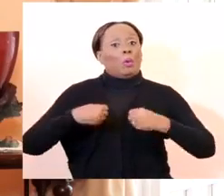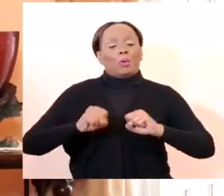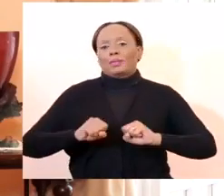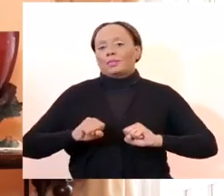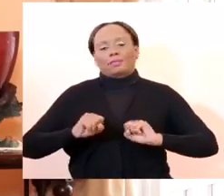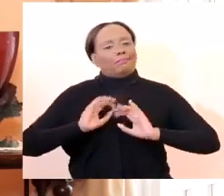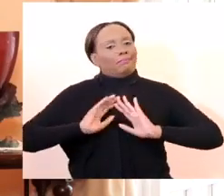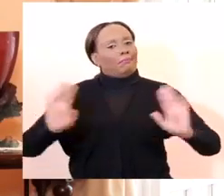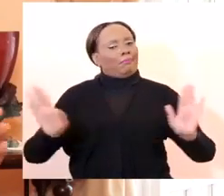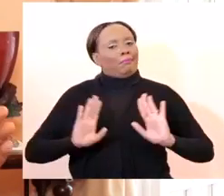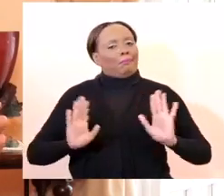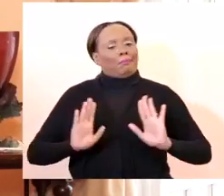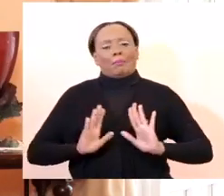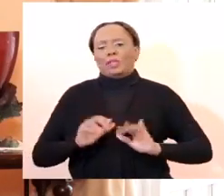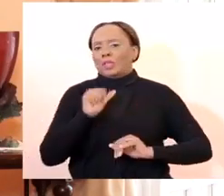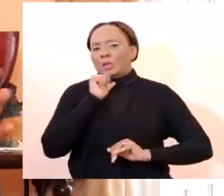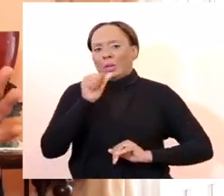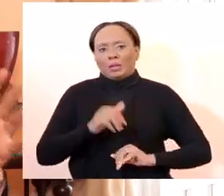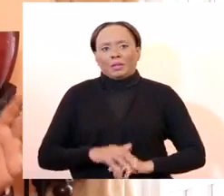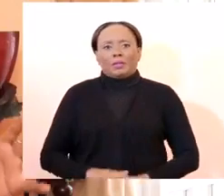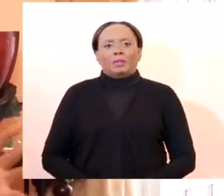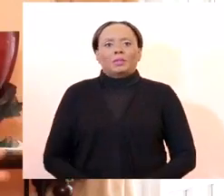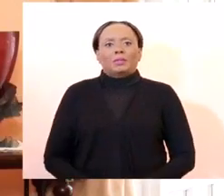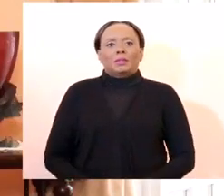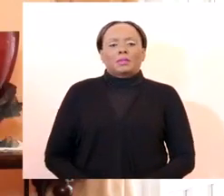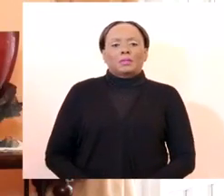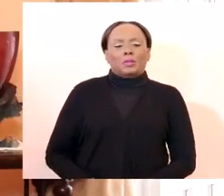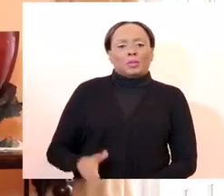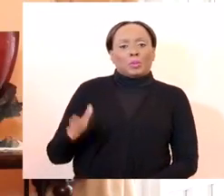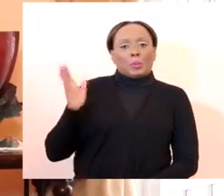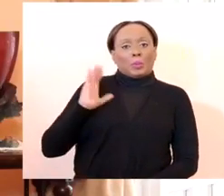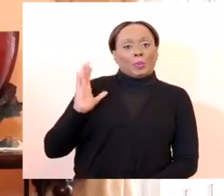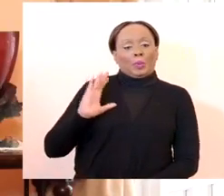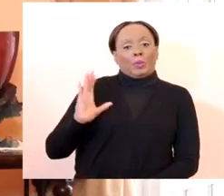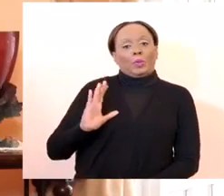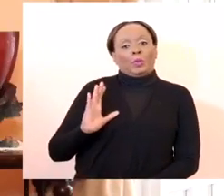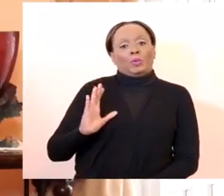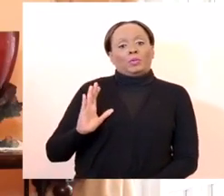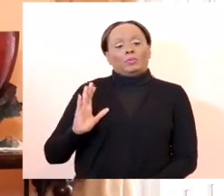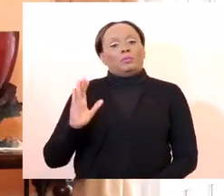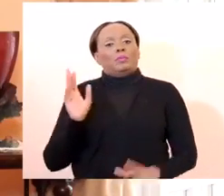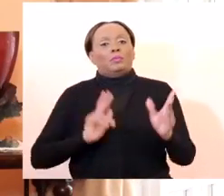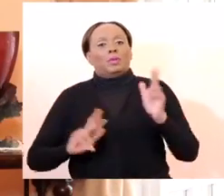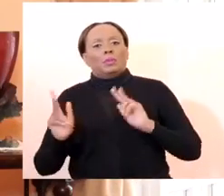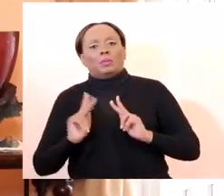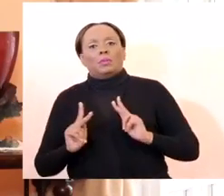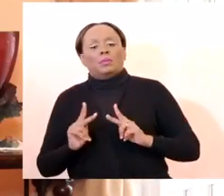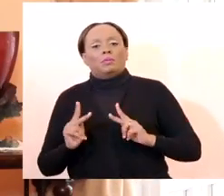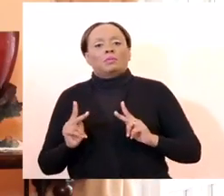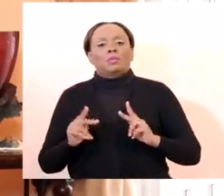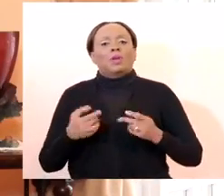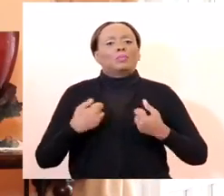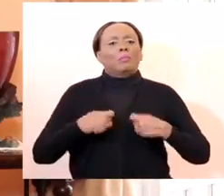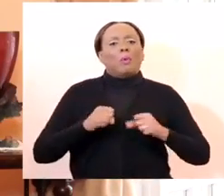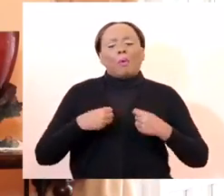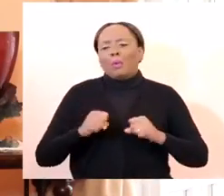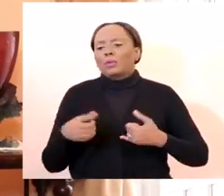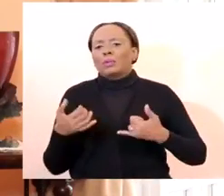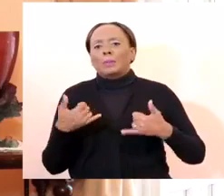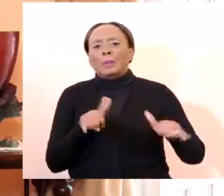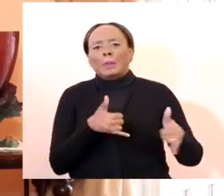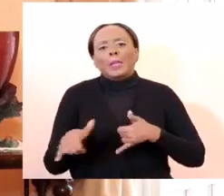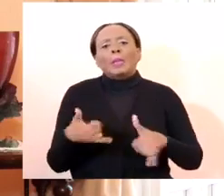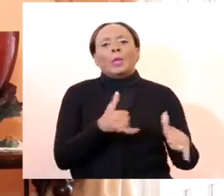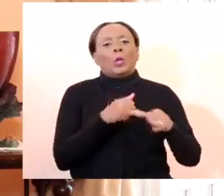So unlike previous occasions when you could engage in some kind of sports, sporting activity